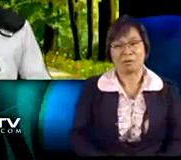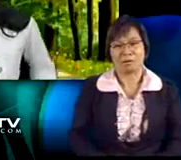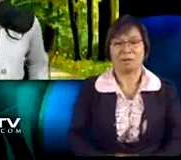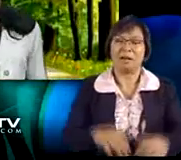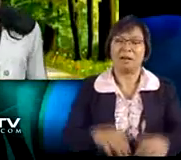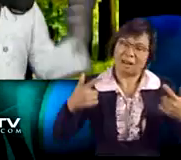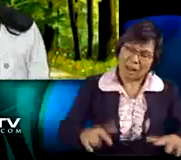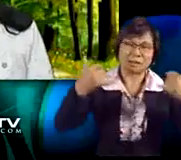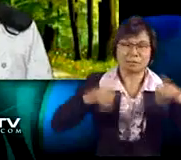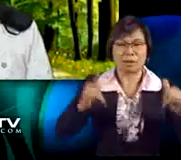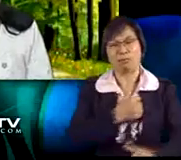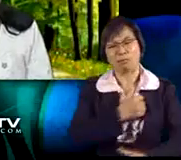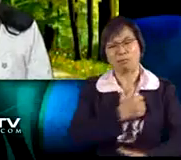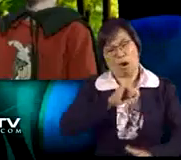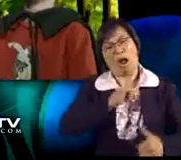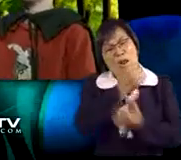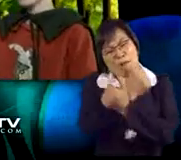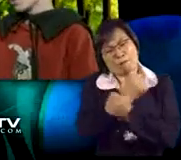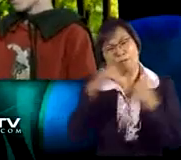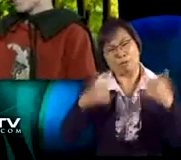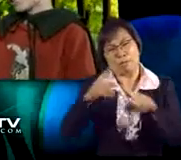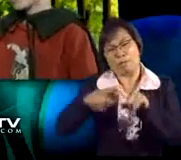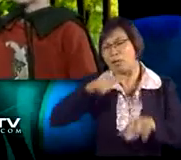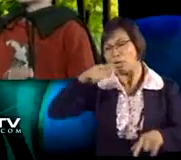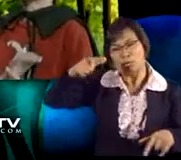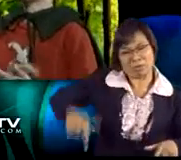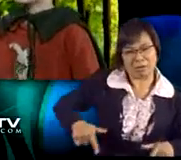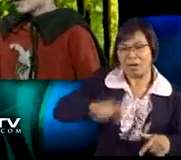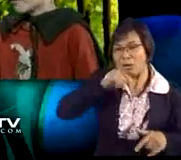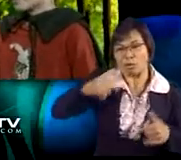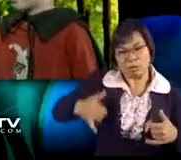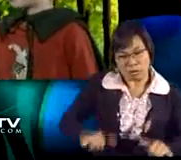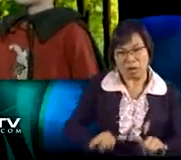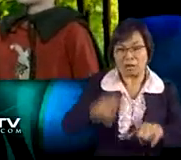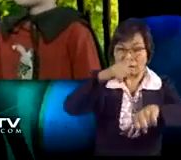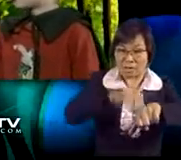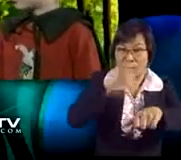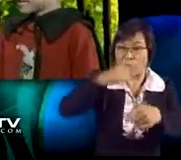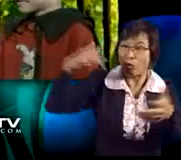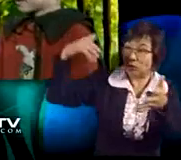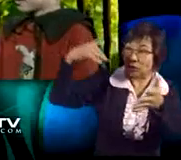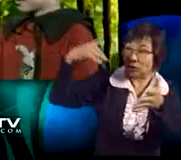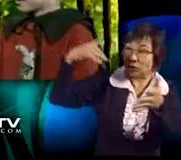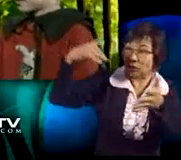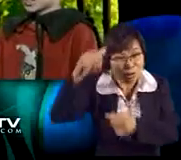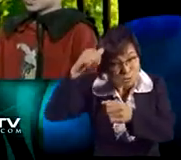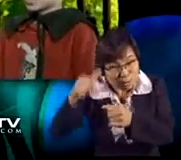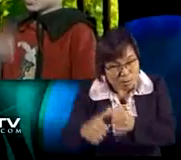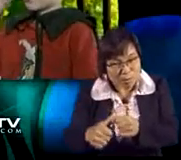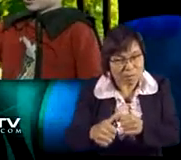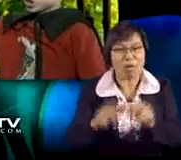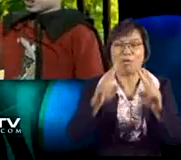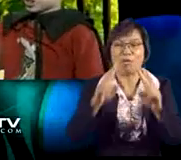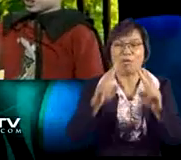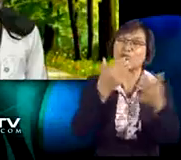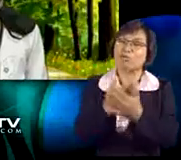Good. So, let's play. I'm sorry, Melody. I would love to play, but not yet. This is a